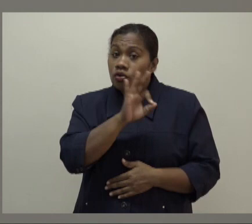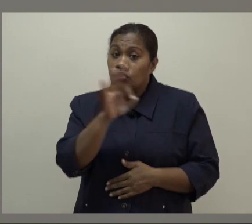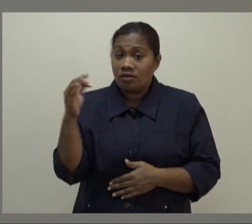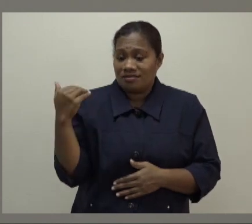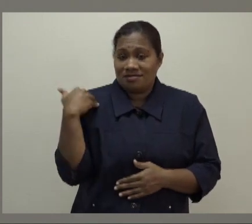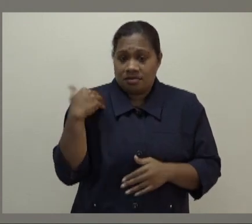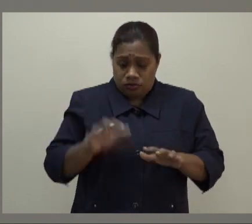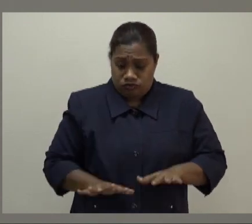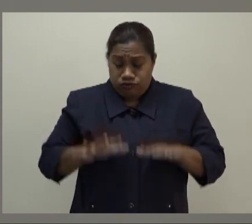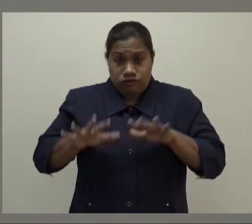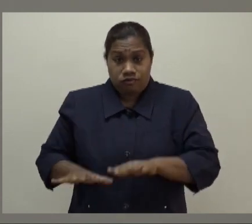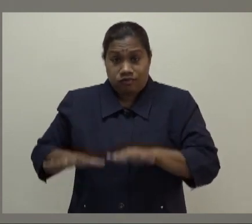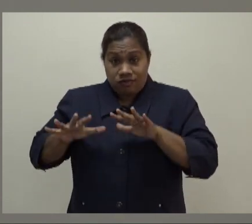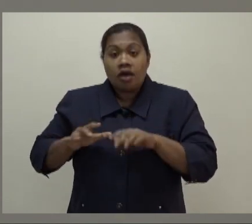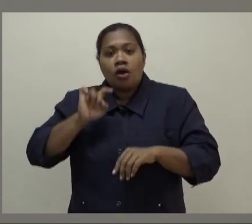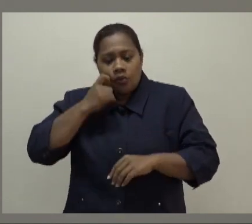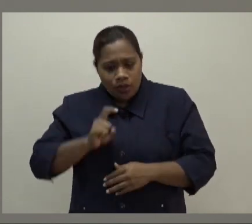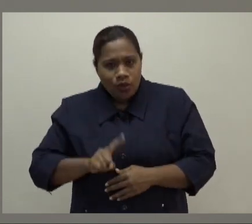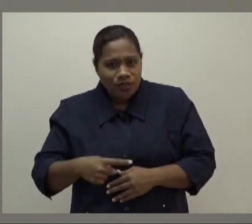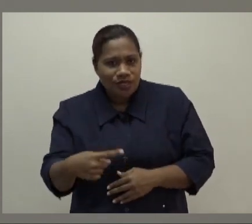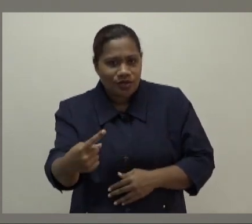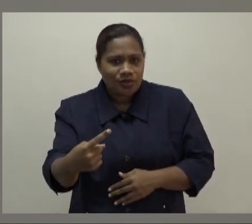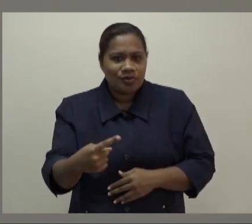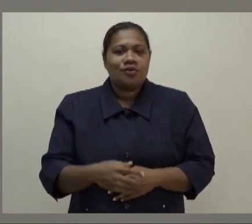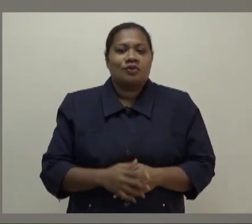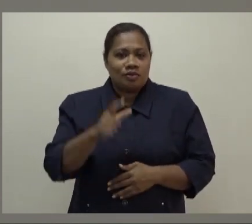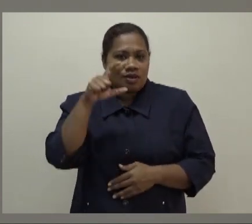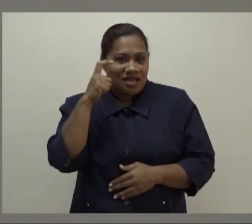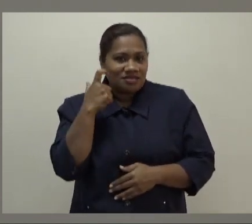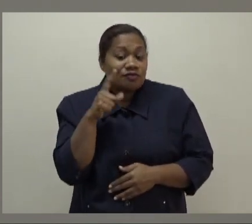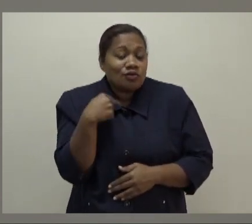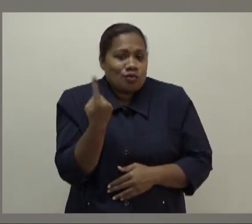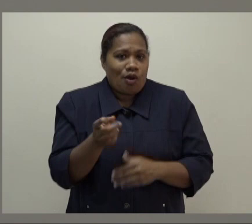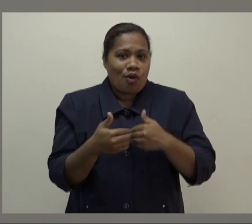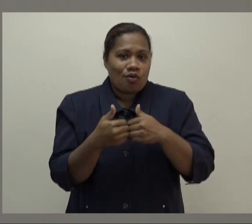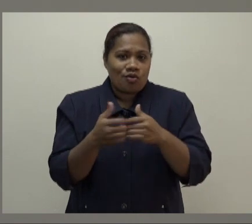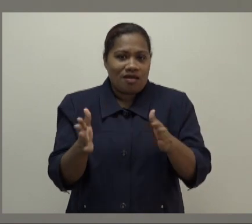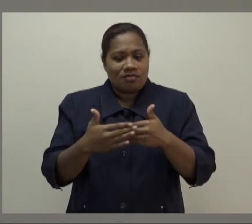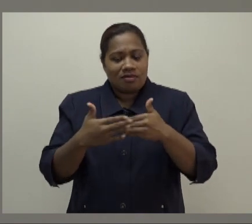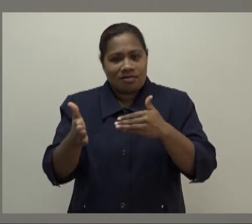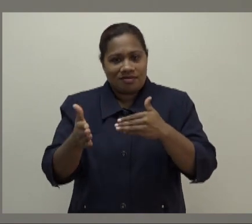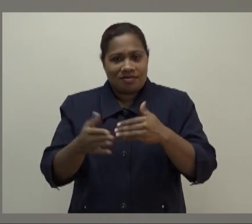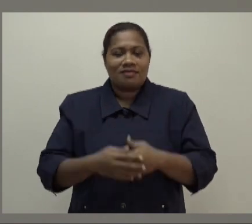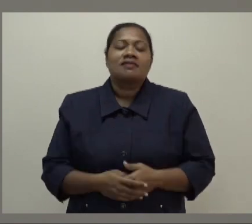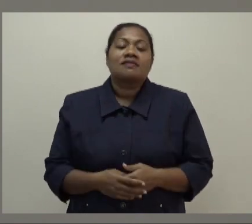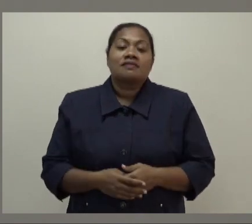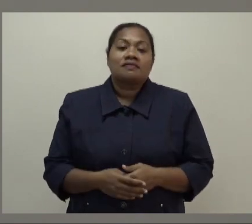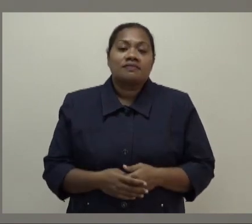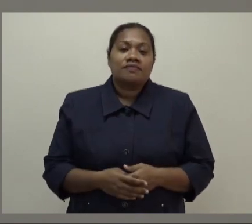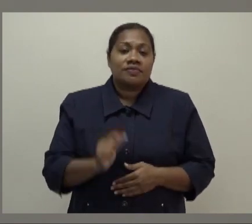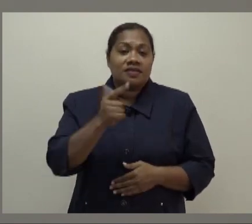resume face-to-face classes for ECE to year 11 from tomorrow, 7th February, 2022.